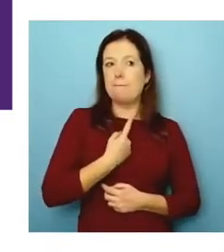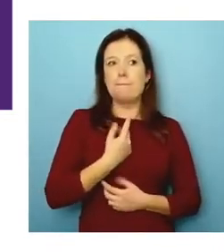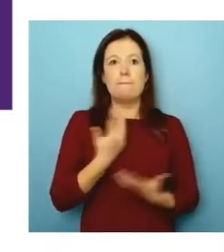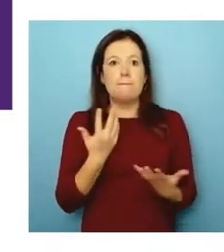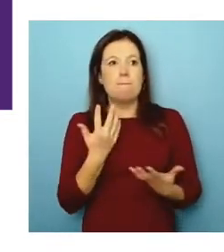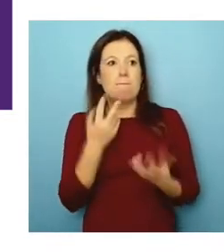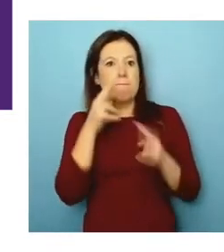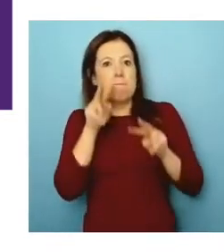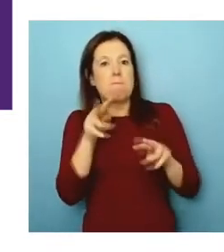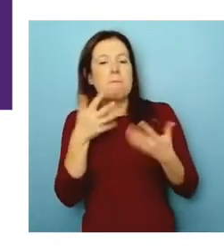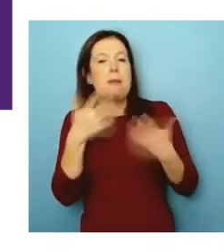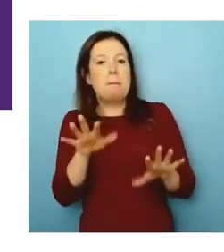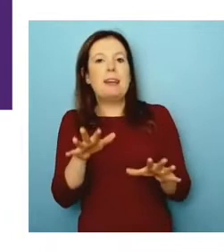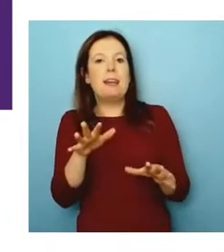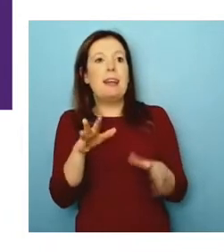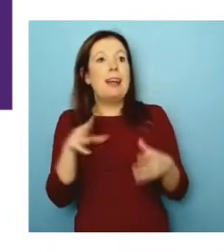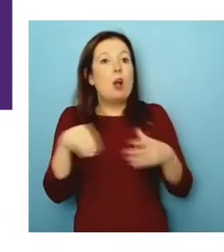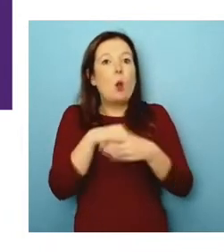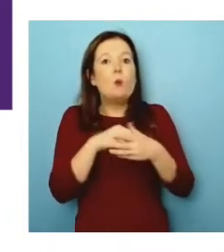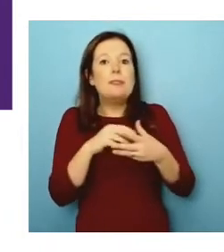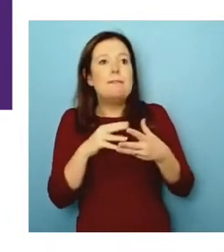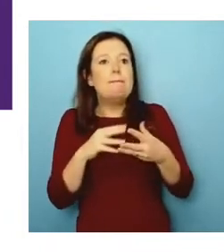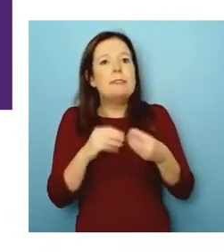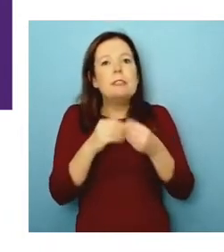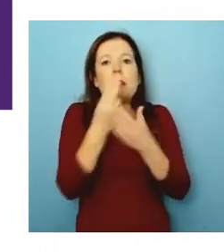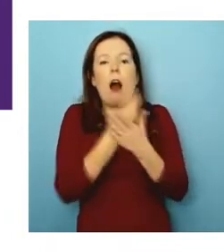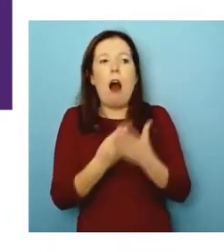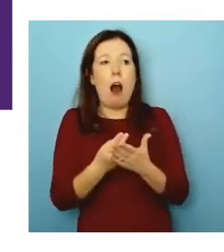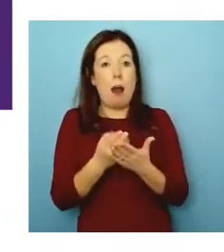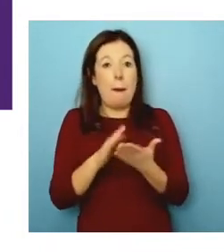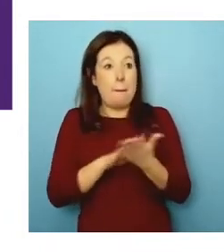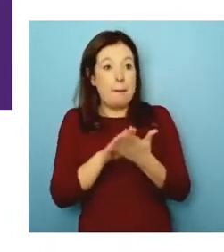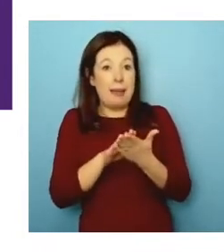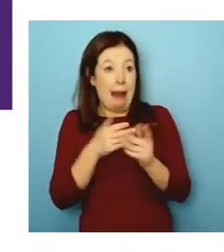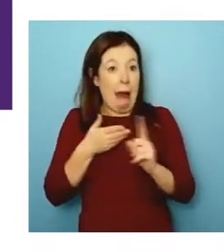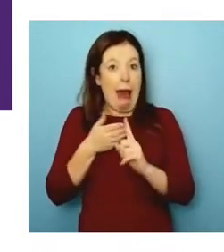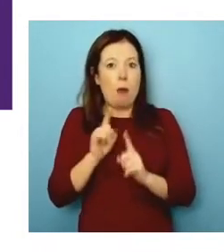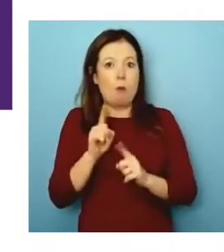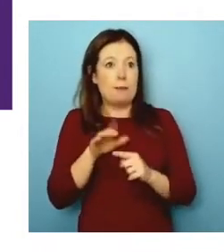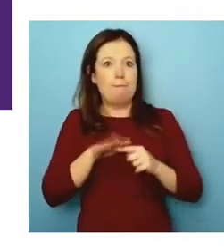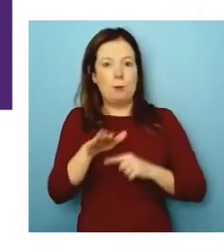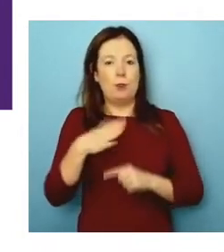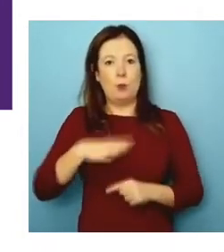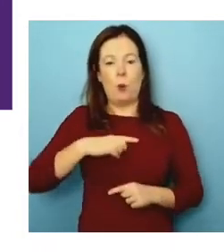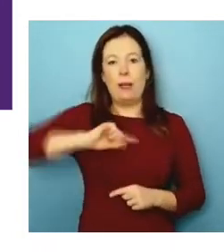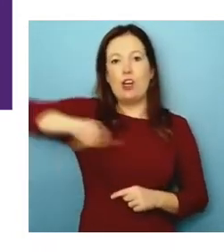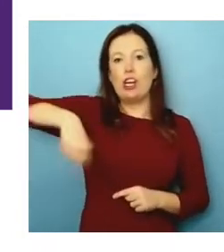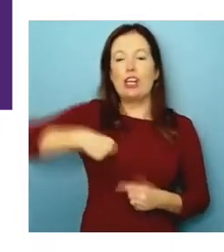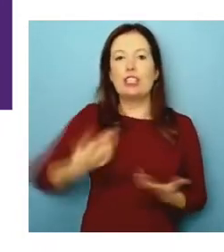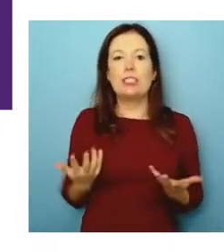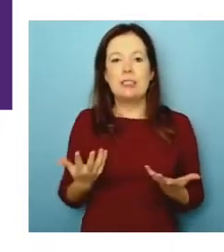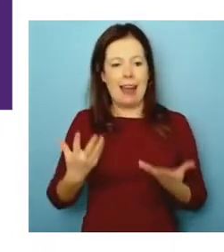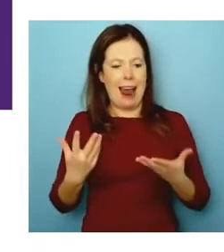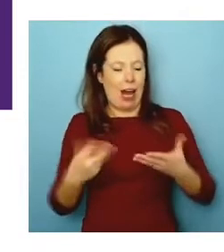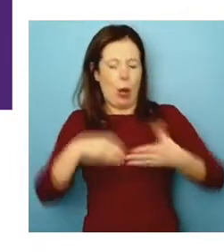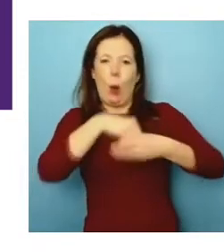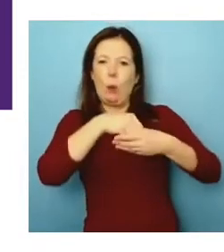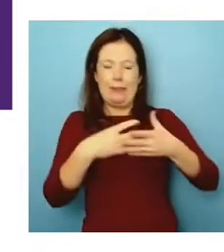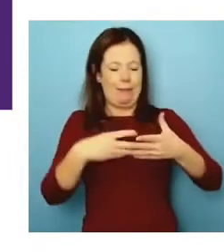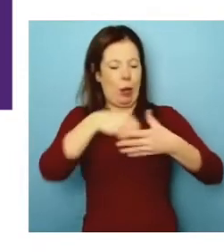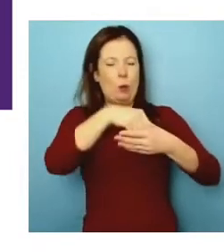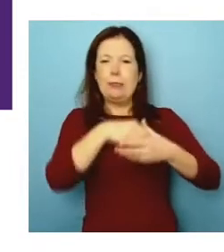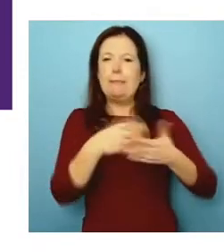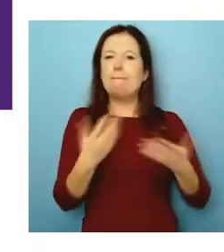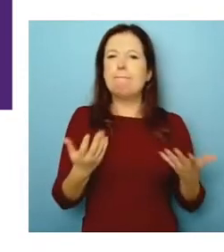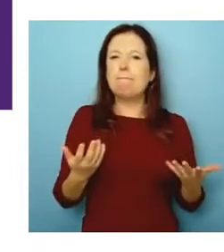in inclusive design, we're trying to do ourselves out of a job. We're trying to, you know, why should the word inclusive be something that's separate? Why